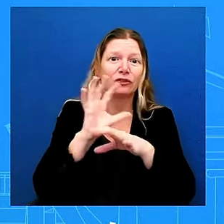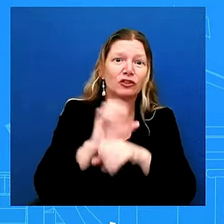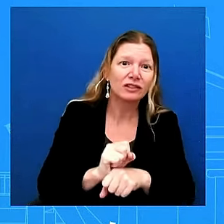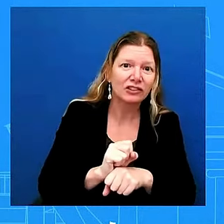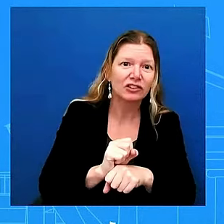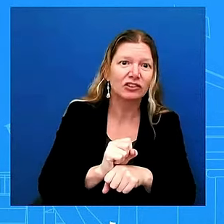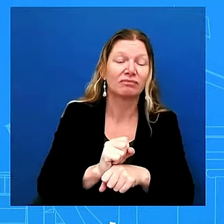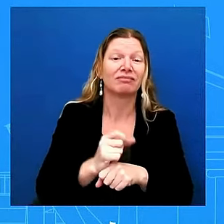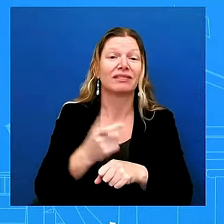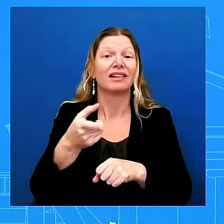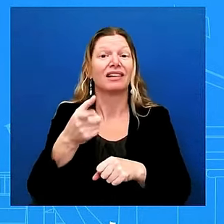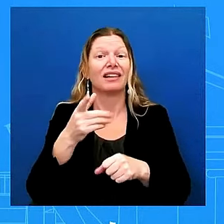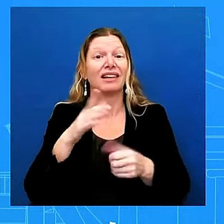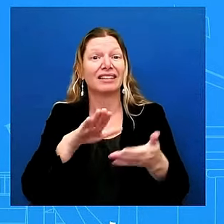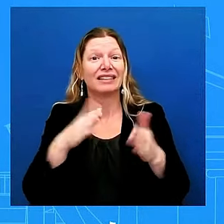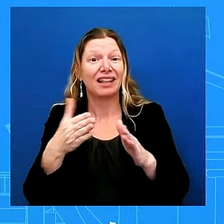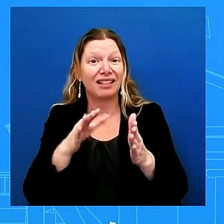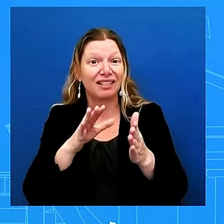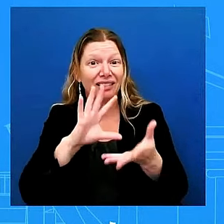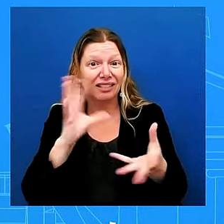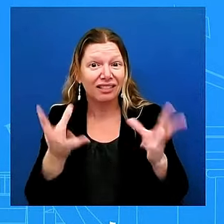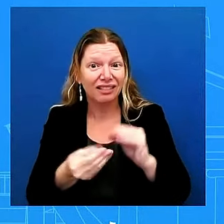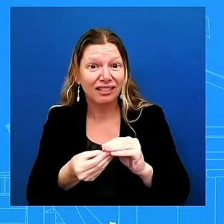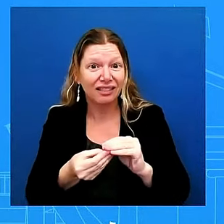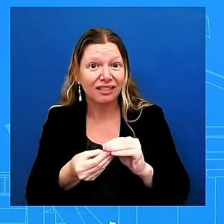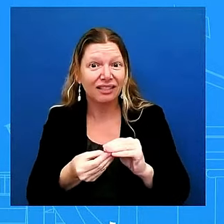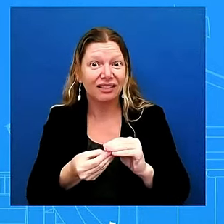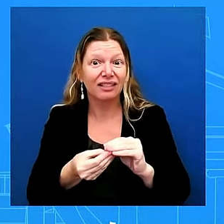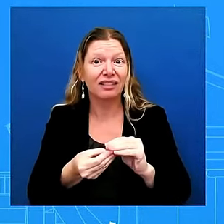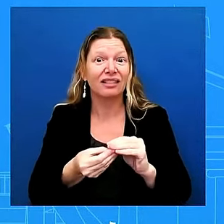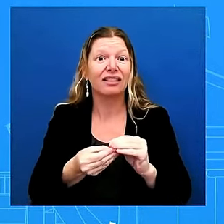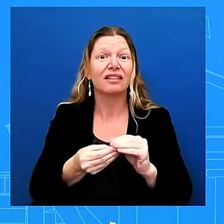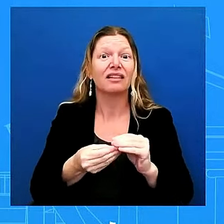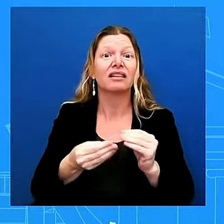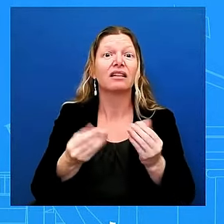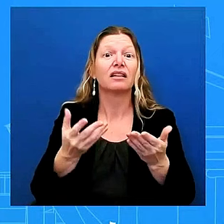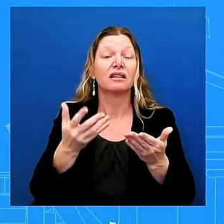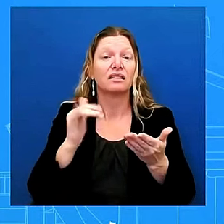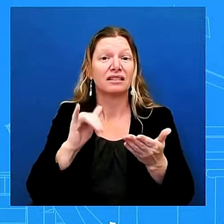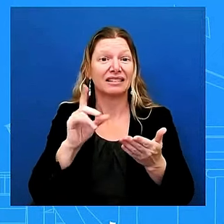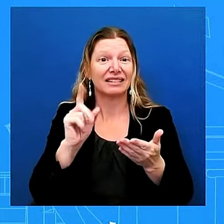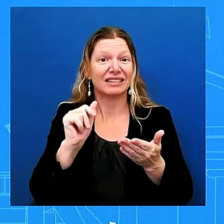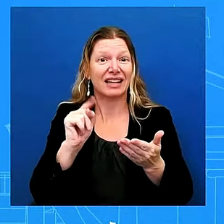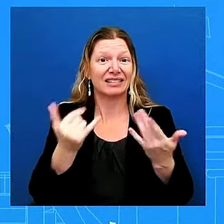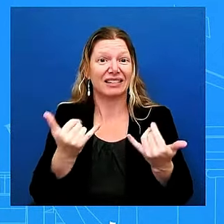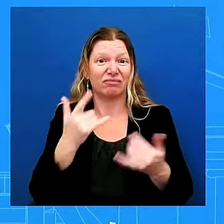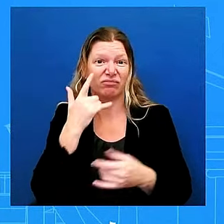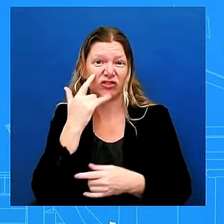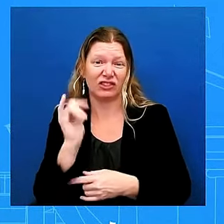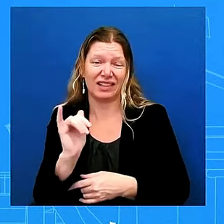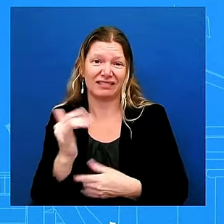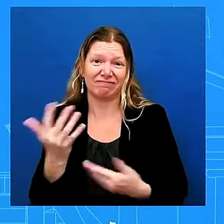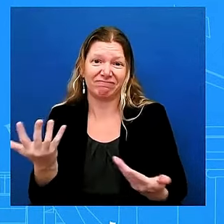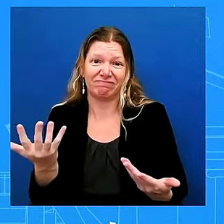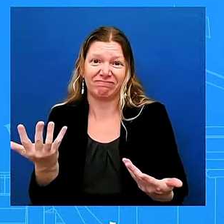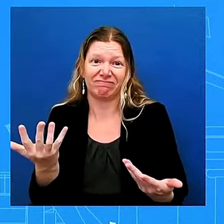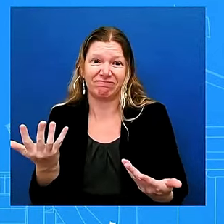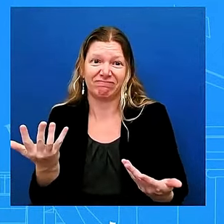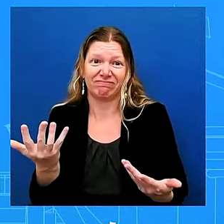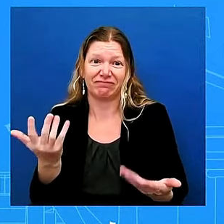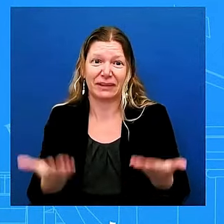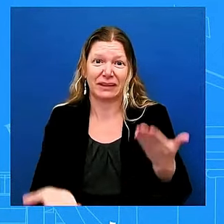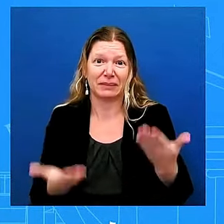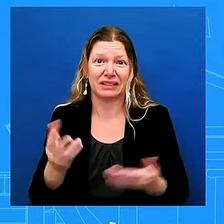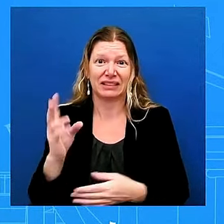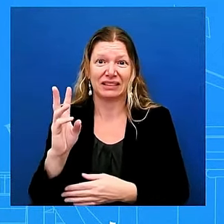really we the current data we have is that it looks like there could be as many as 600 lost lives